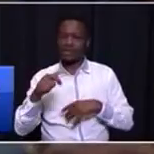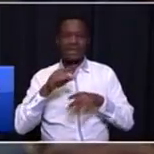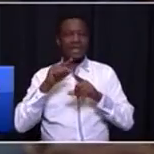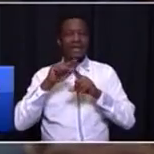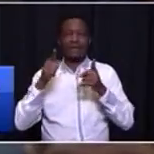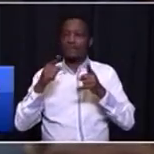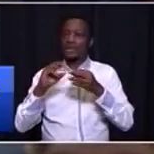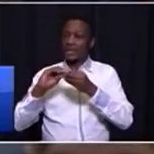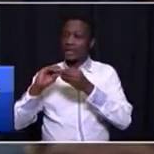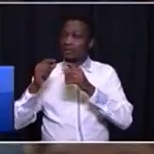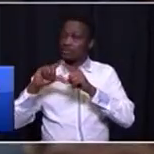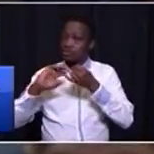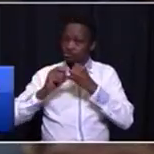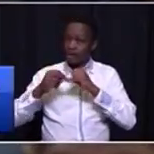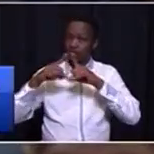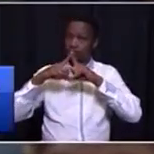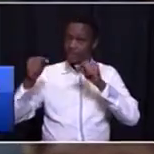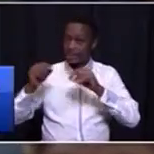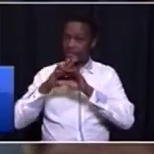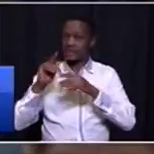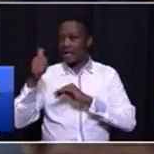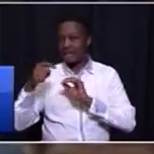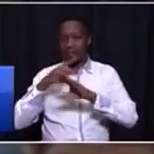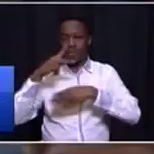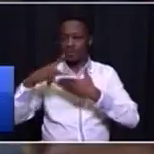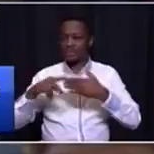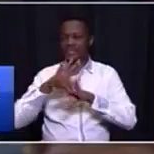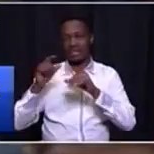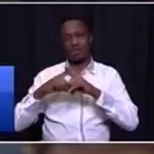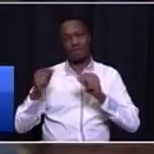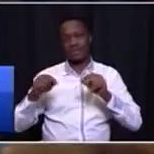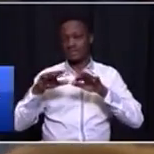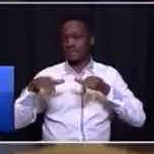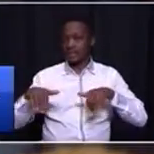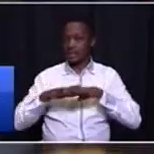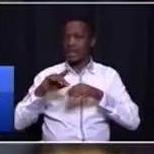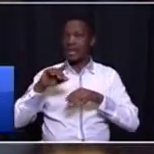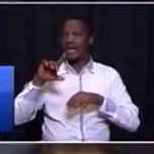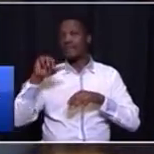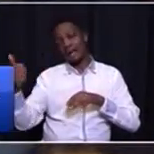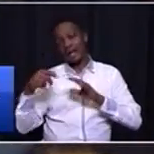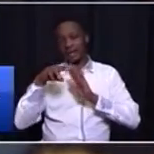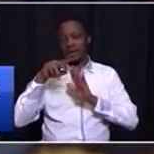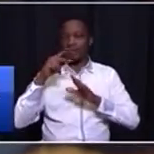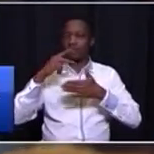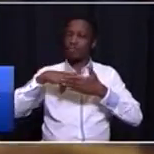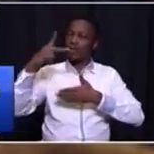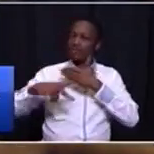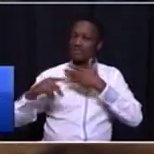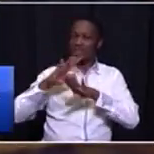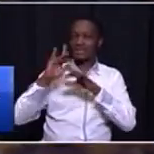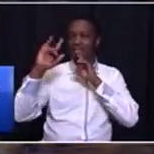incomplete project, including those projects in the urban renewal areas of the